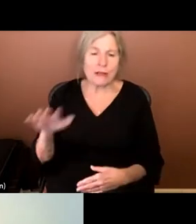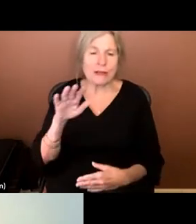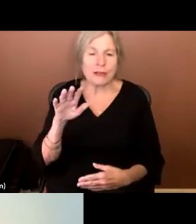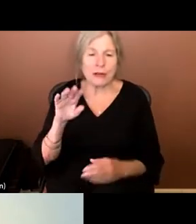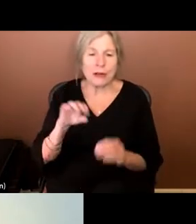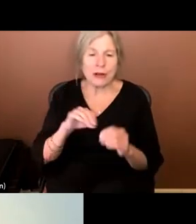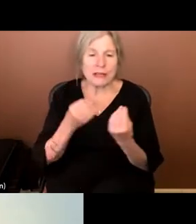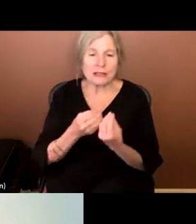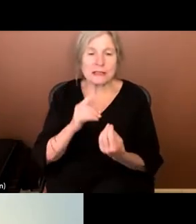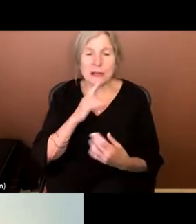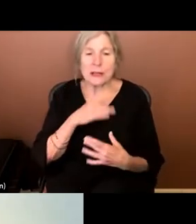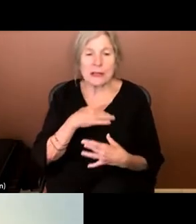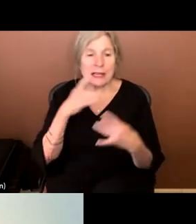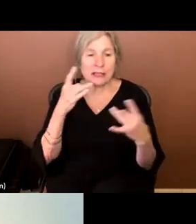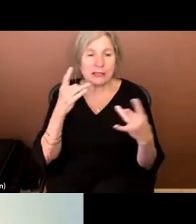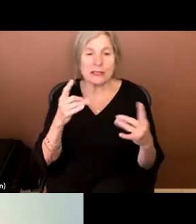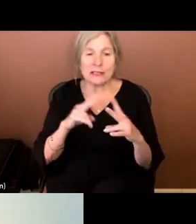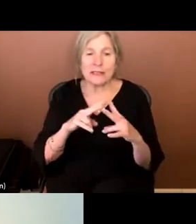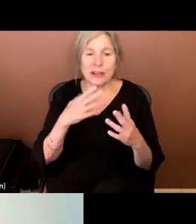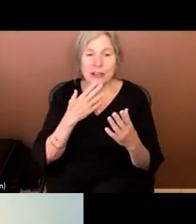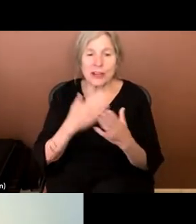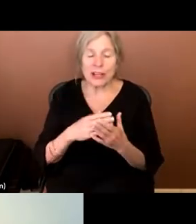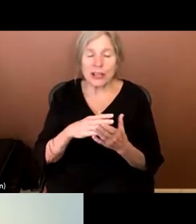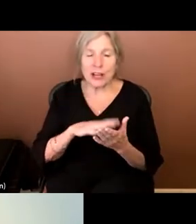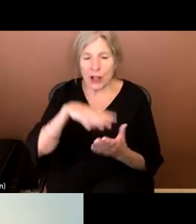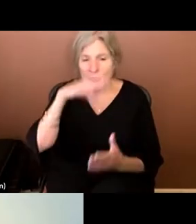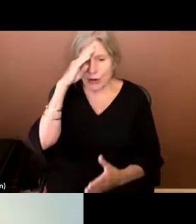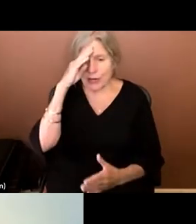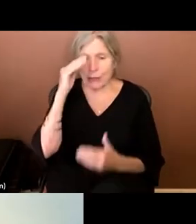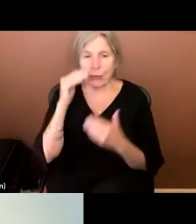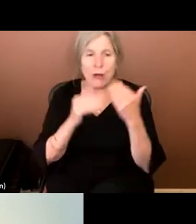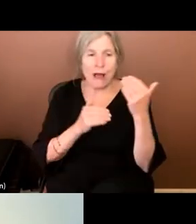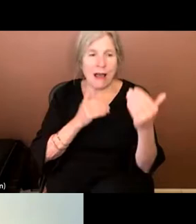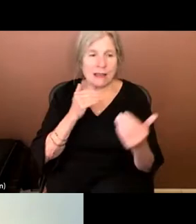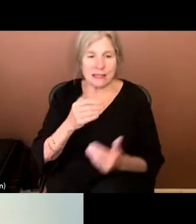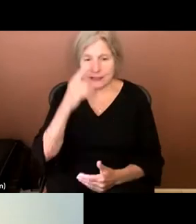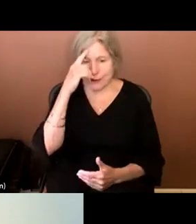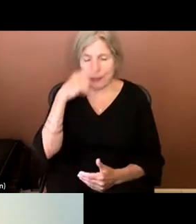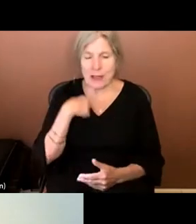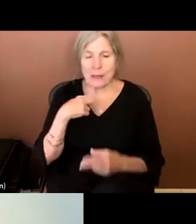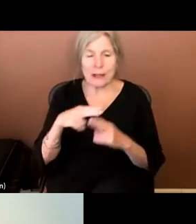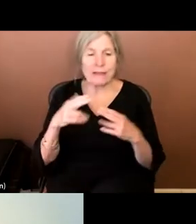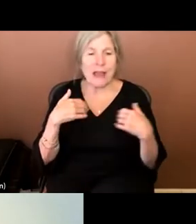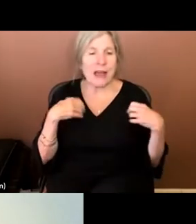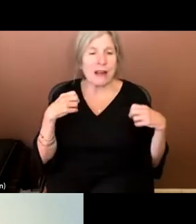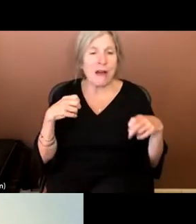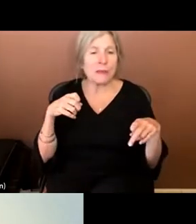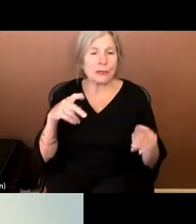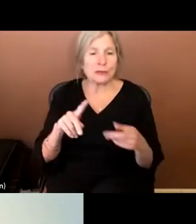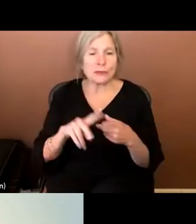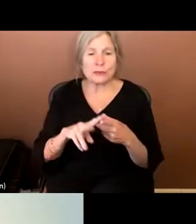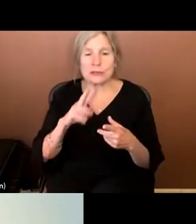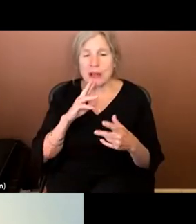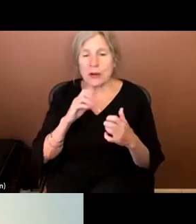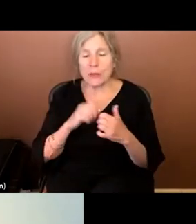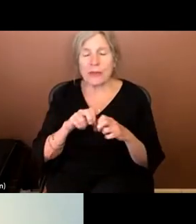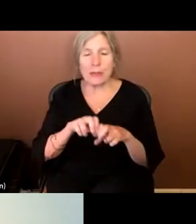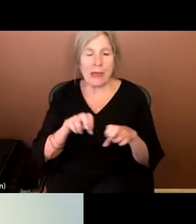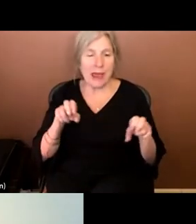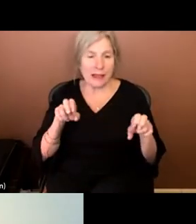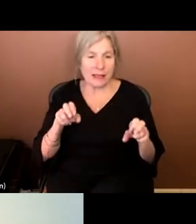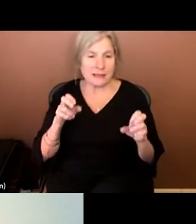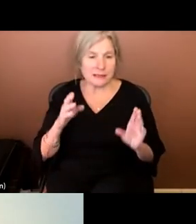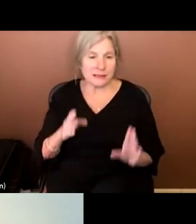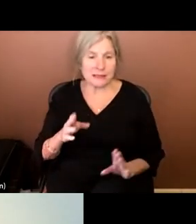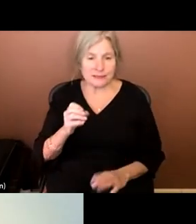So it's really been interesting and a very good learning process for me. I briefly had an opportunity to talk with our panelists, and I think